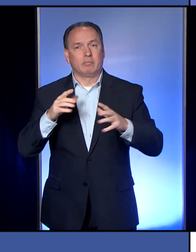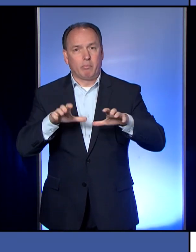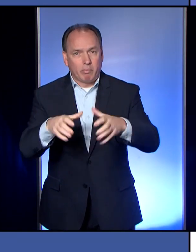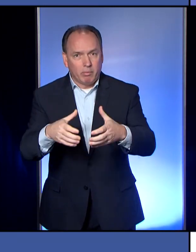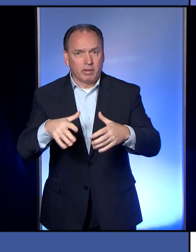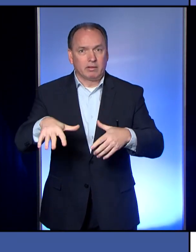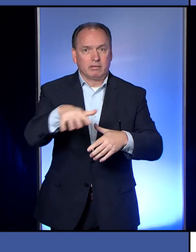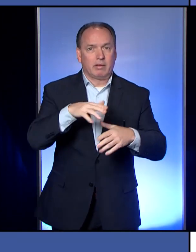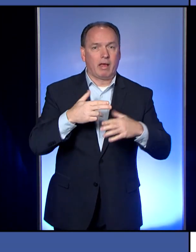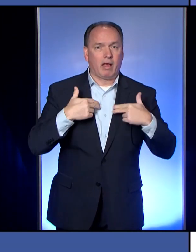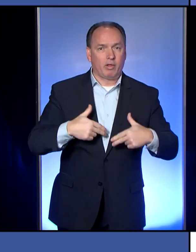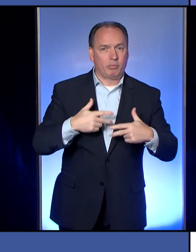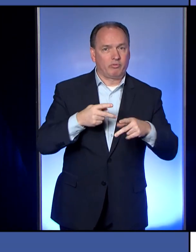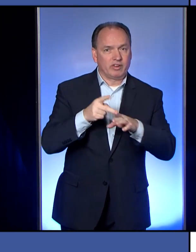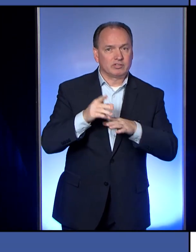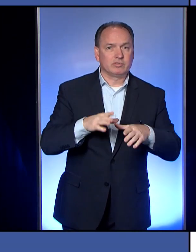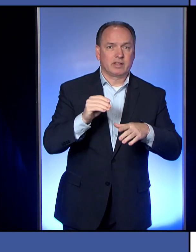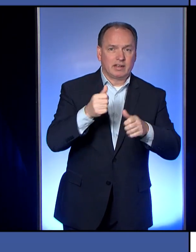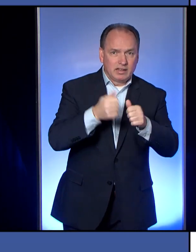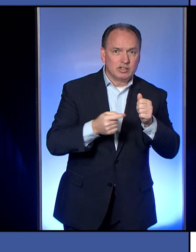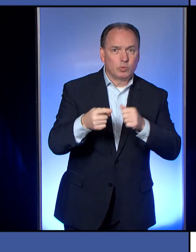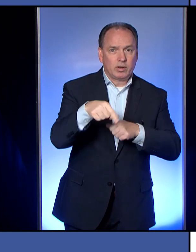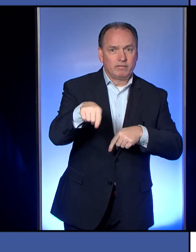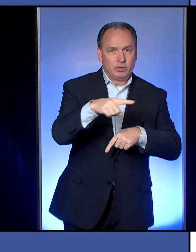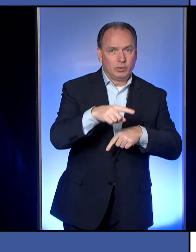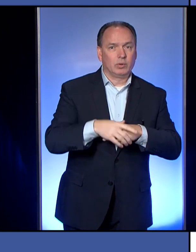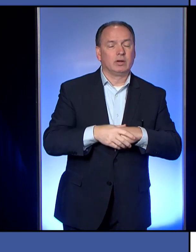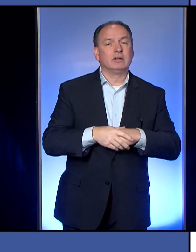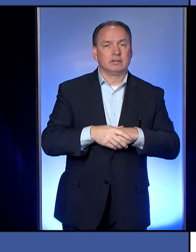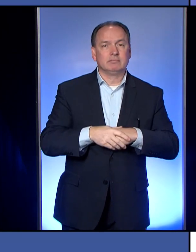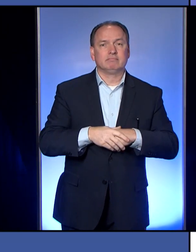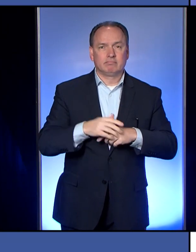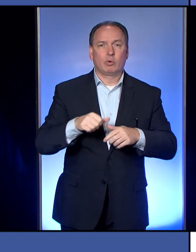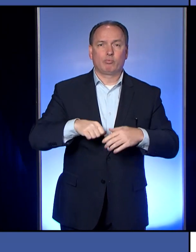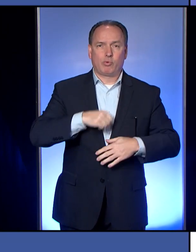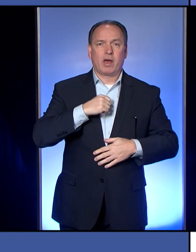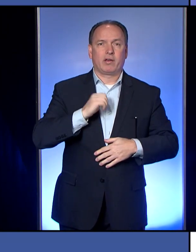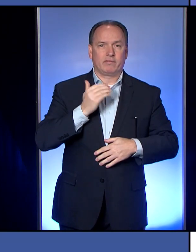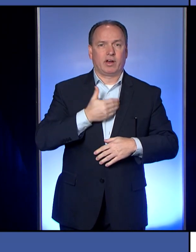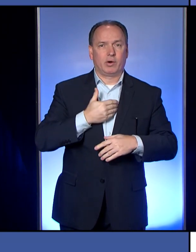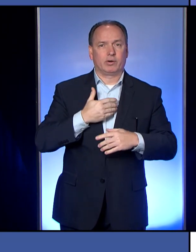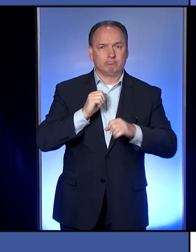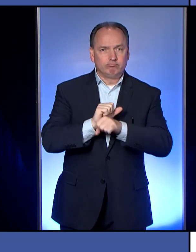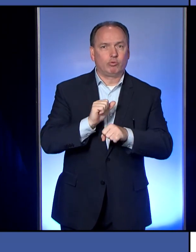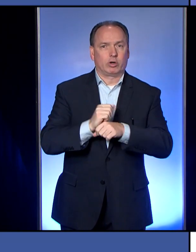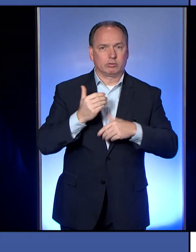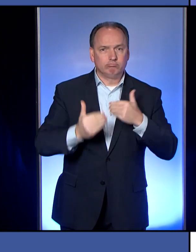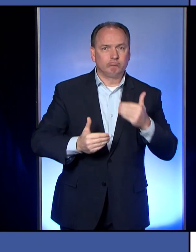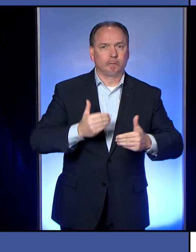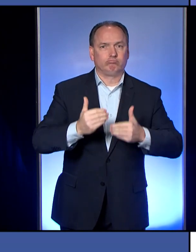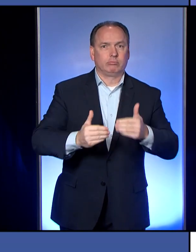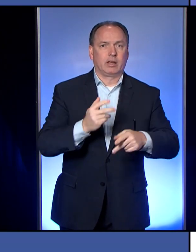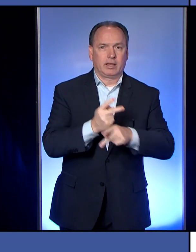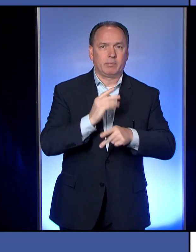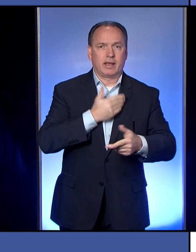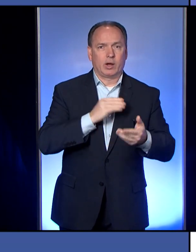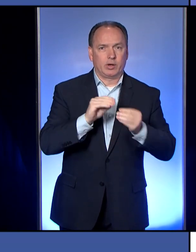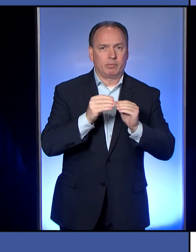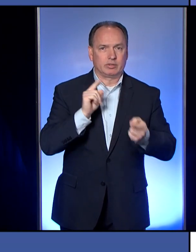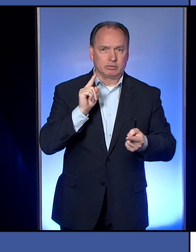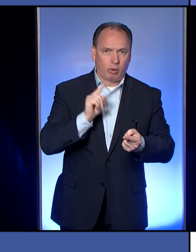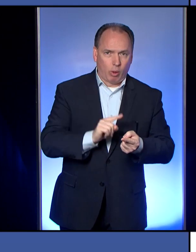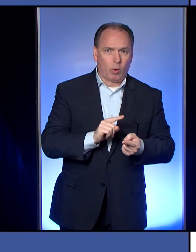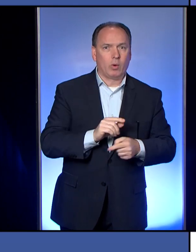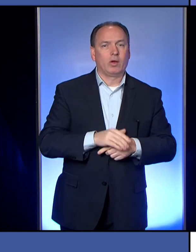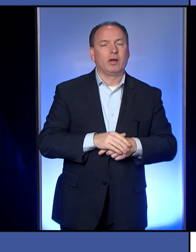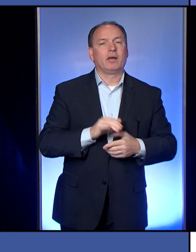and particularly each one of you, we should be proud of what we're doing because we are really keeping our numbers down. And